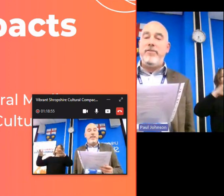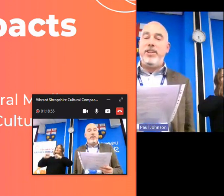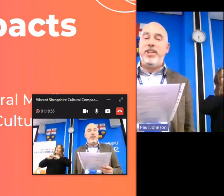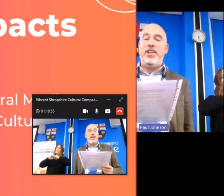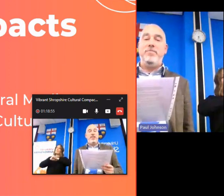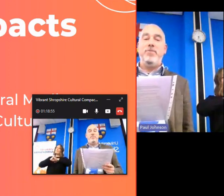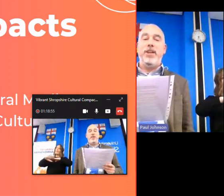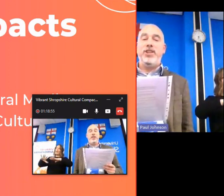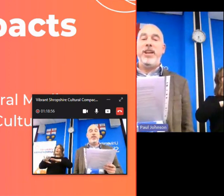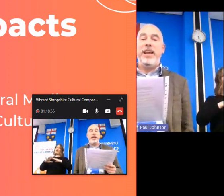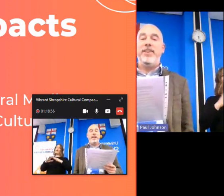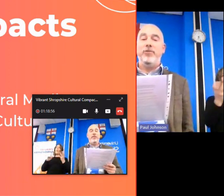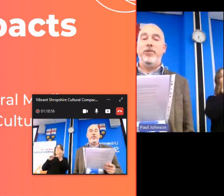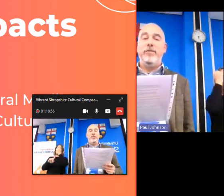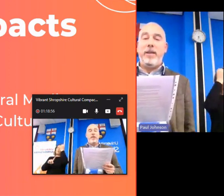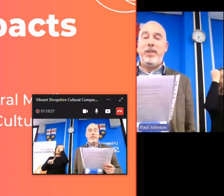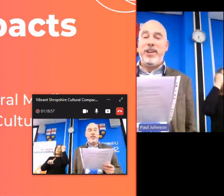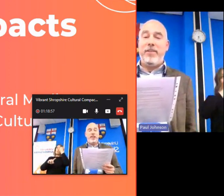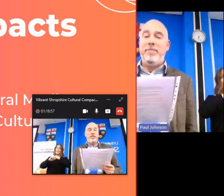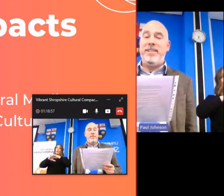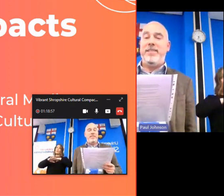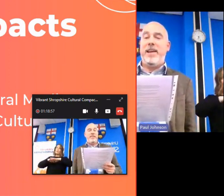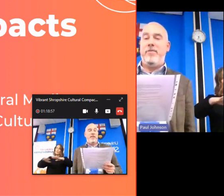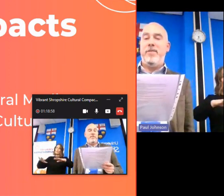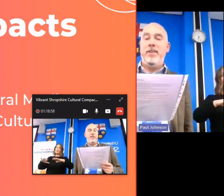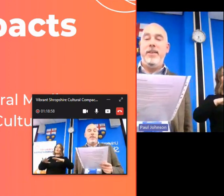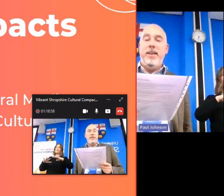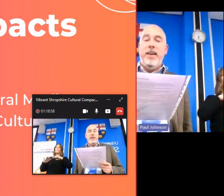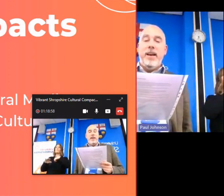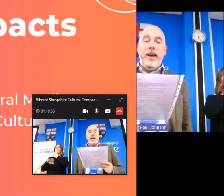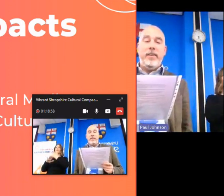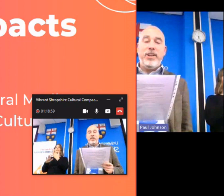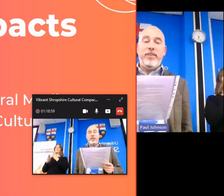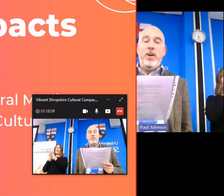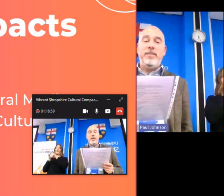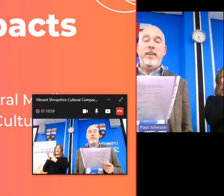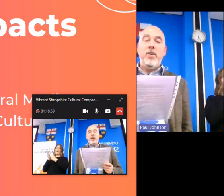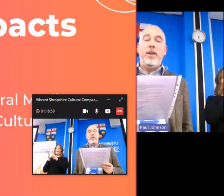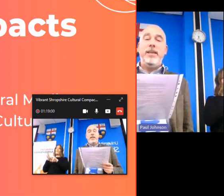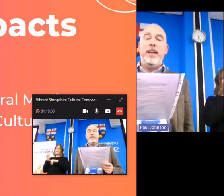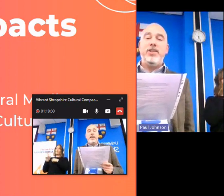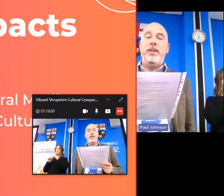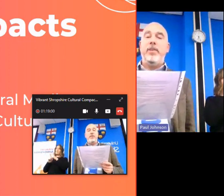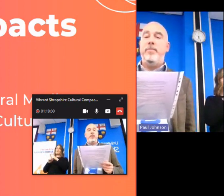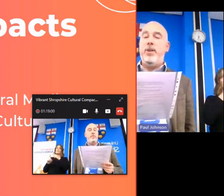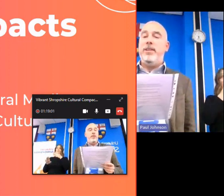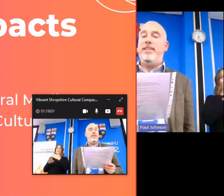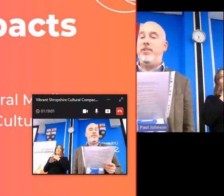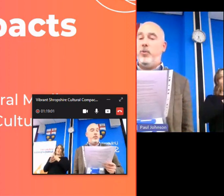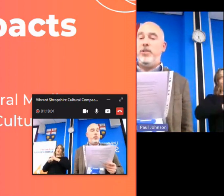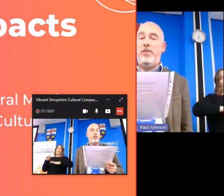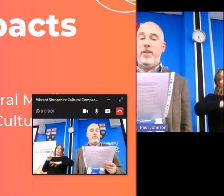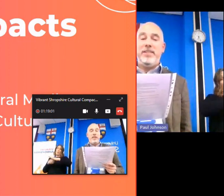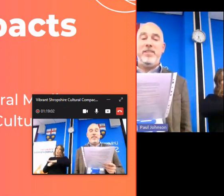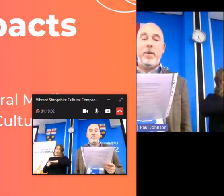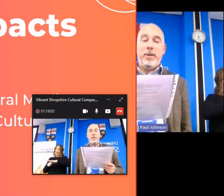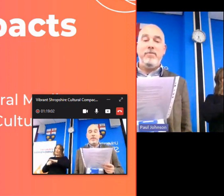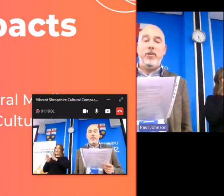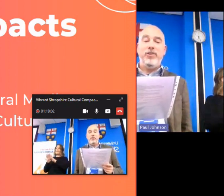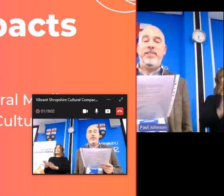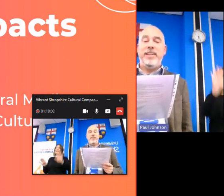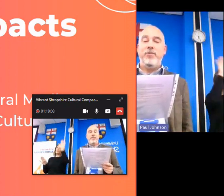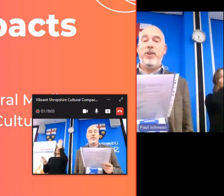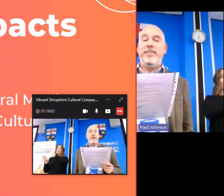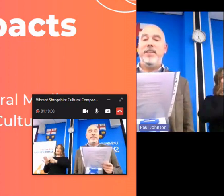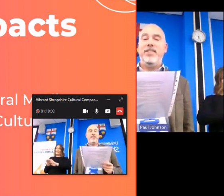award-winning media education production and cultural development charity based in hereford the charity works locally and nationally with community schools universities